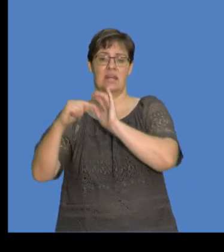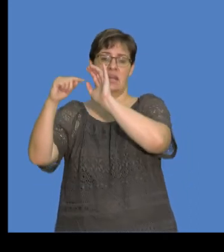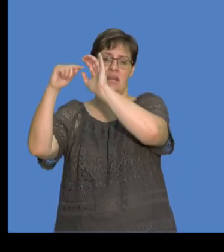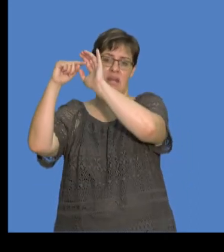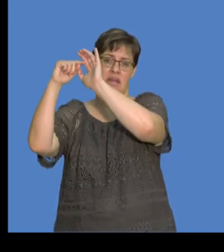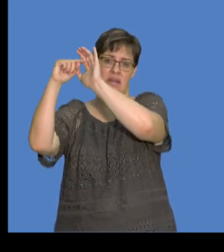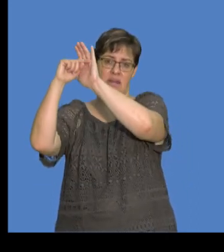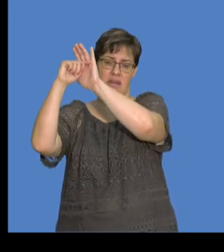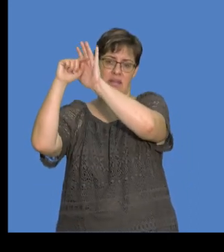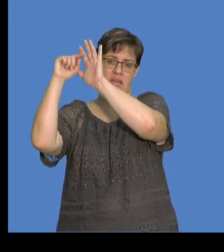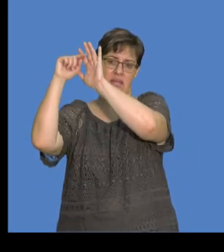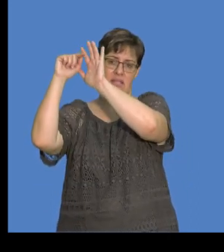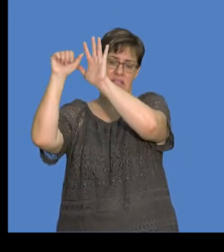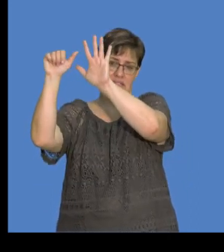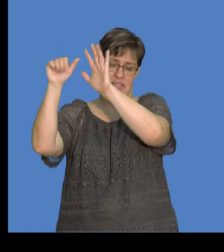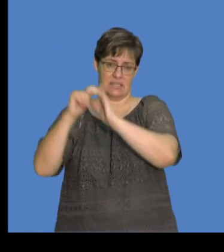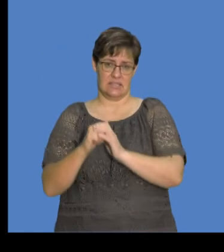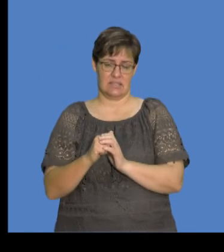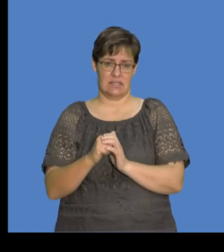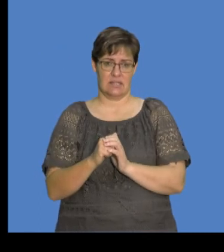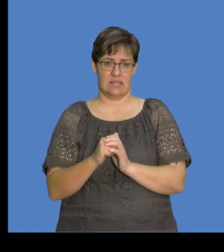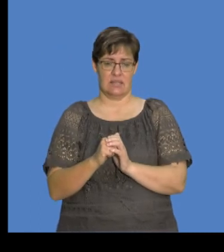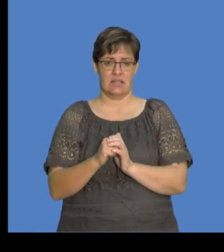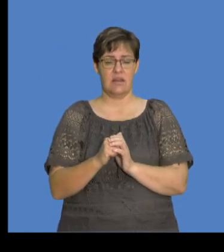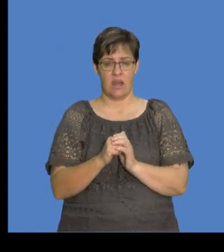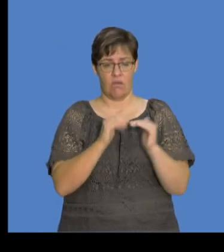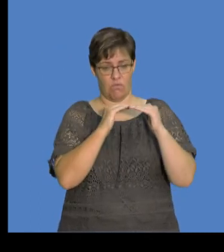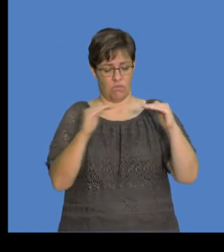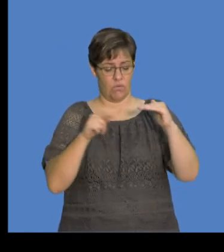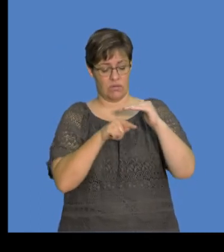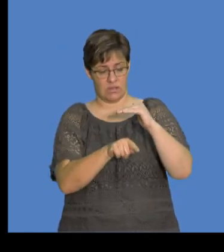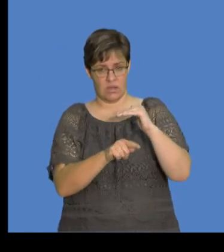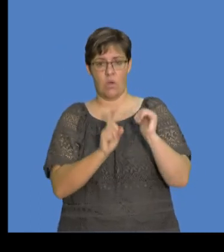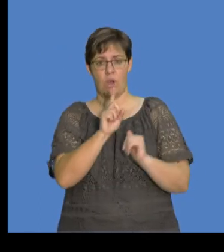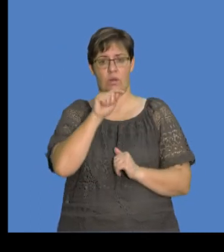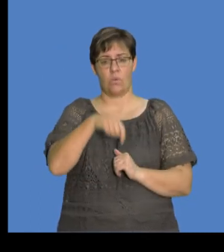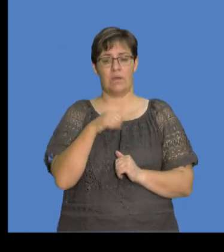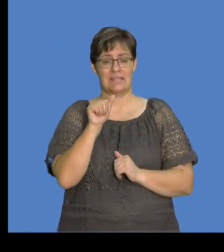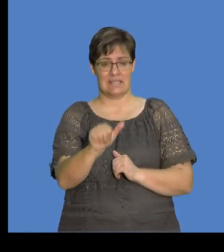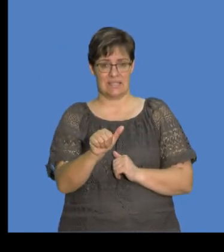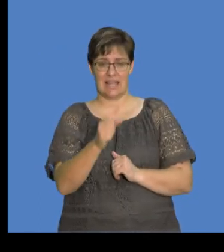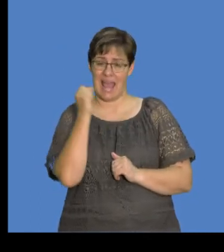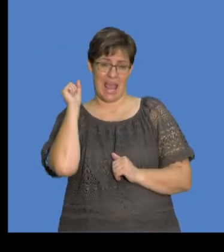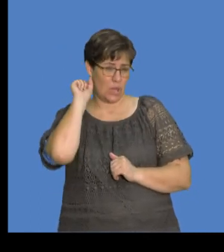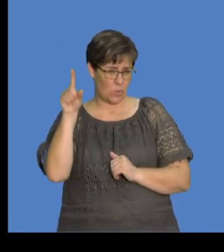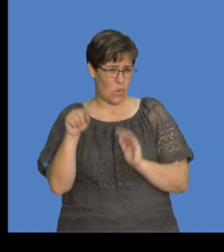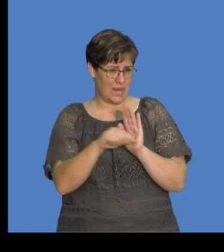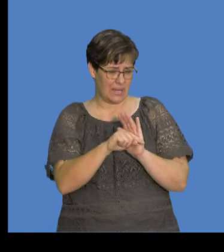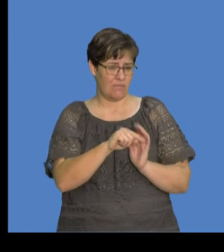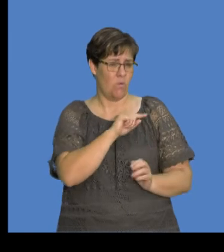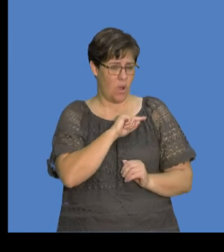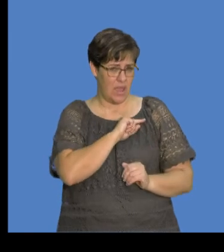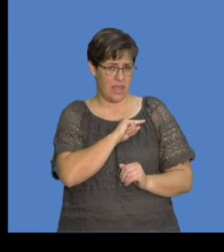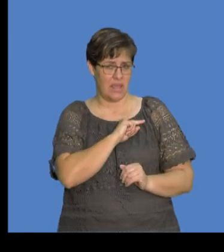negative 6. We close that and then we divide by 1.6. We ignore the negative